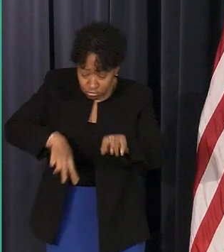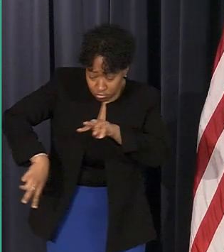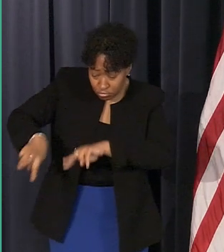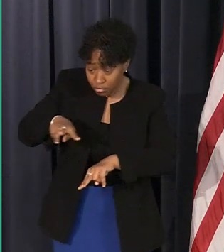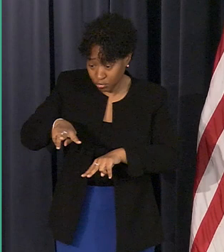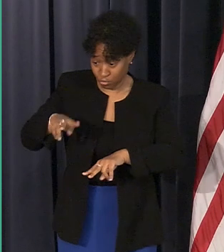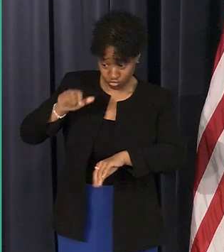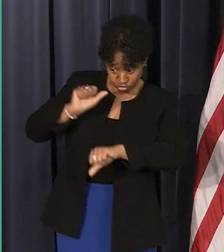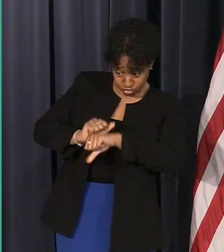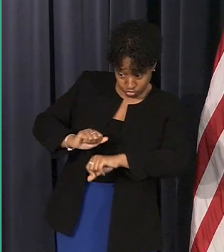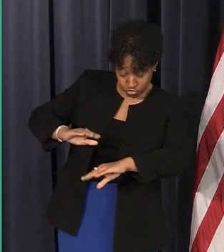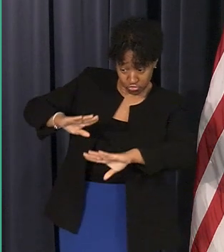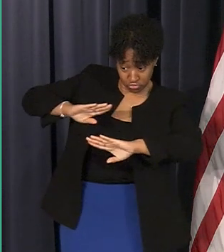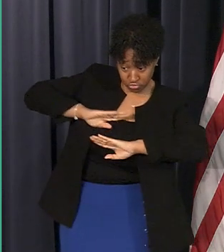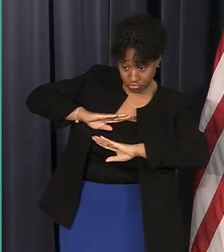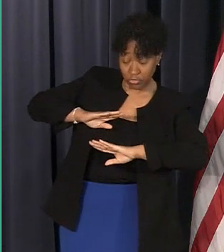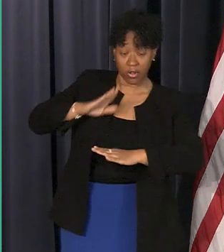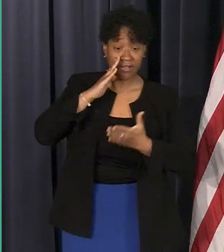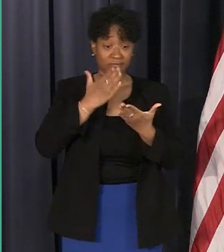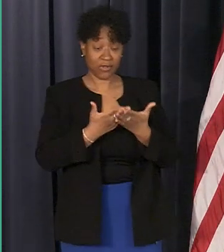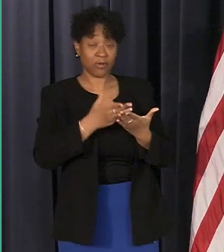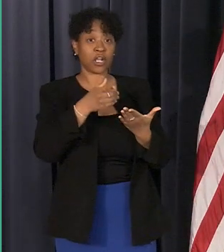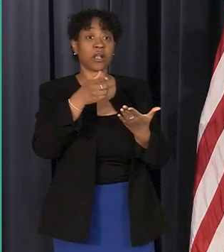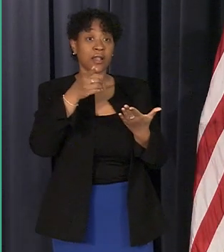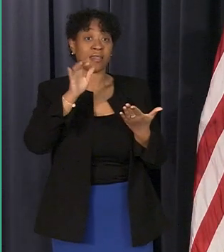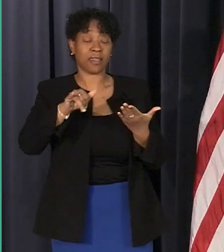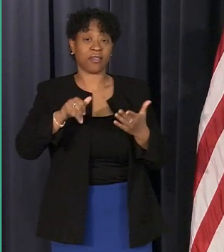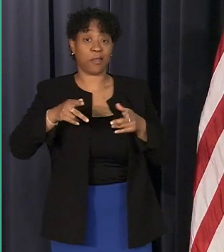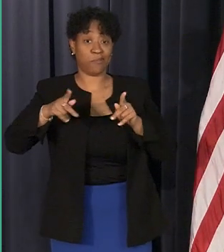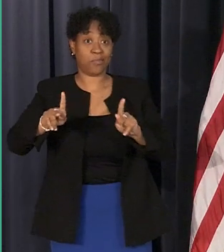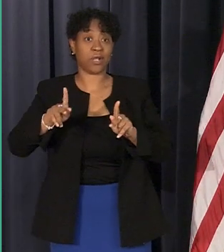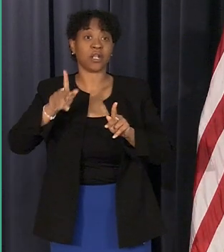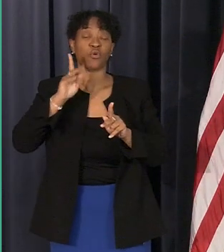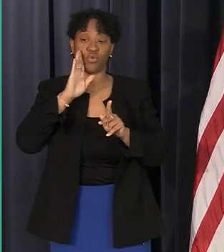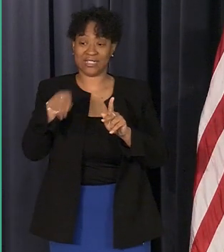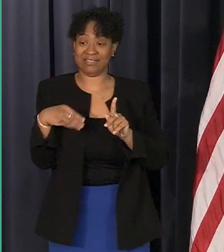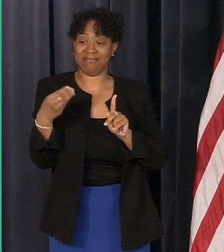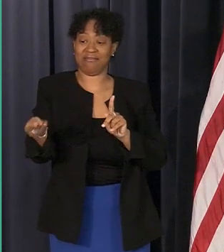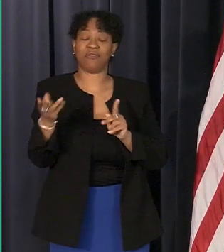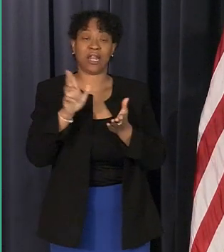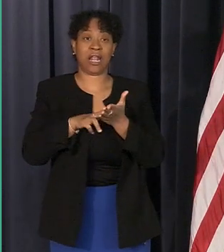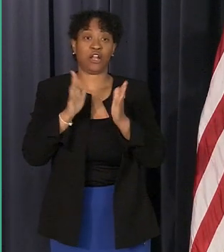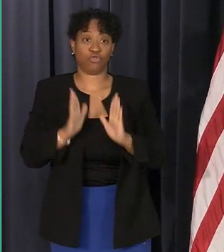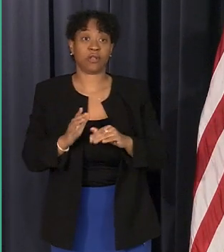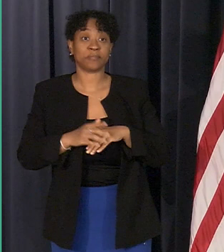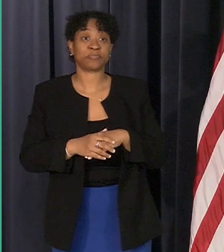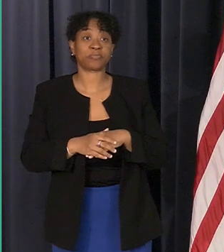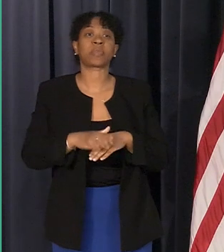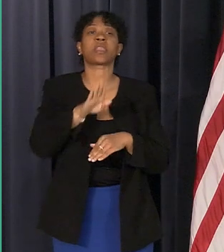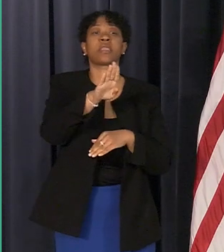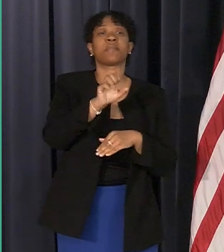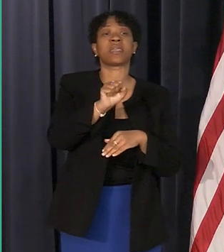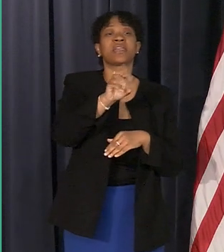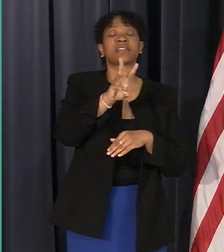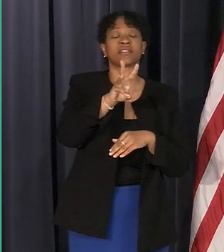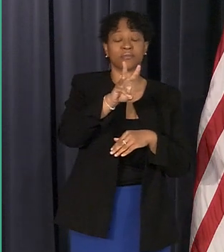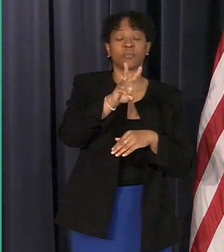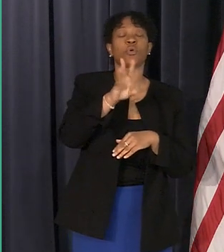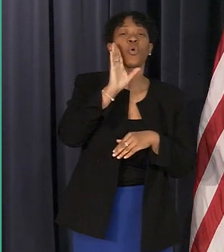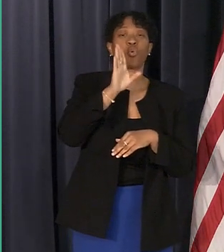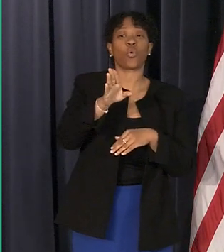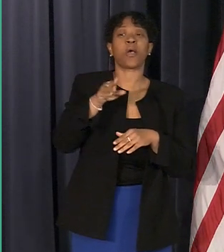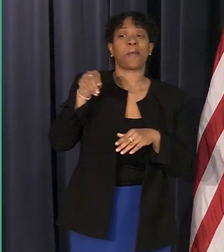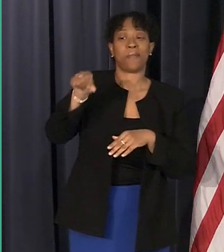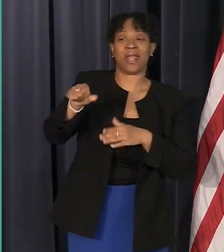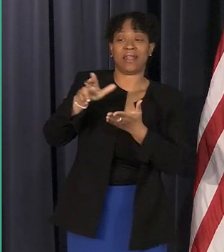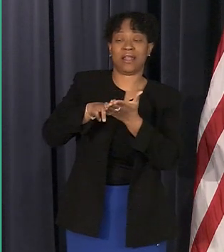you're satisfied and verifies that the permit was actually issued dwsd will then pay the contractor